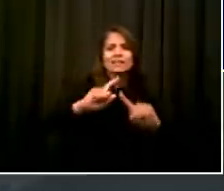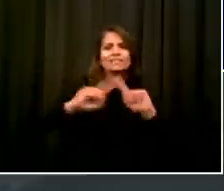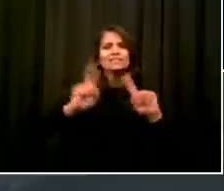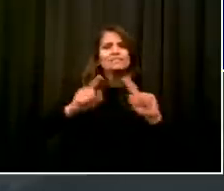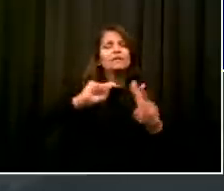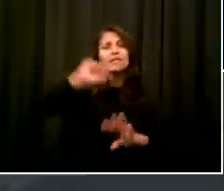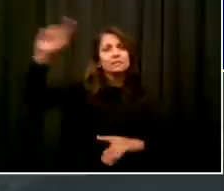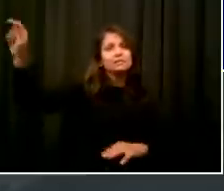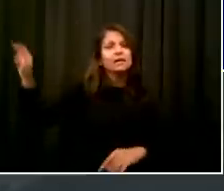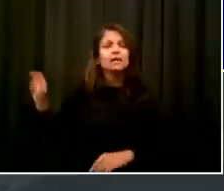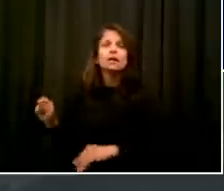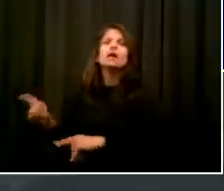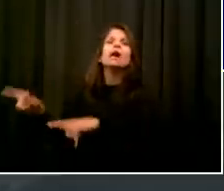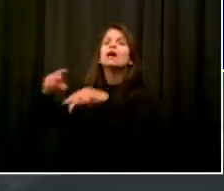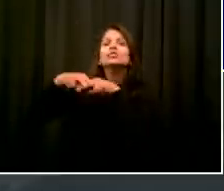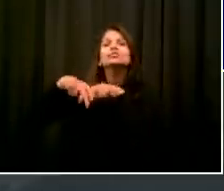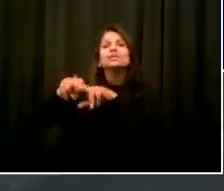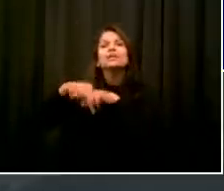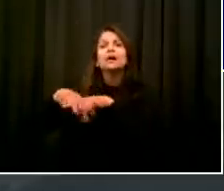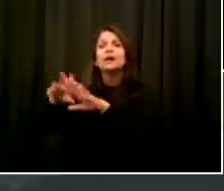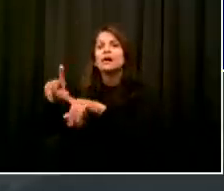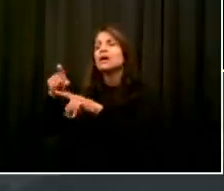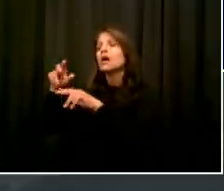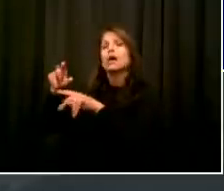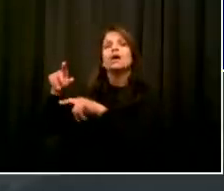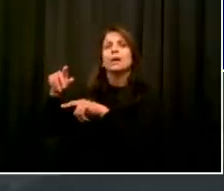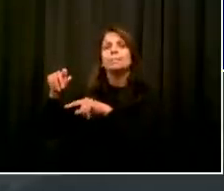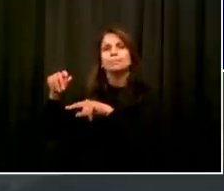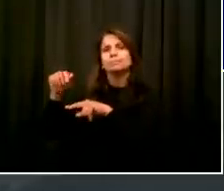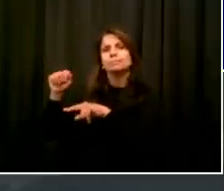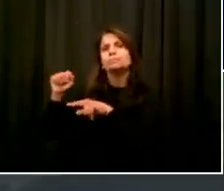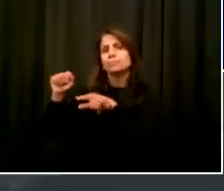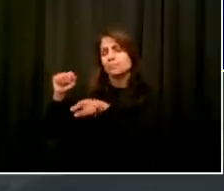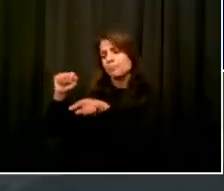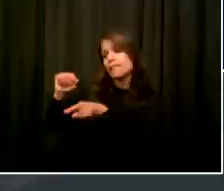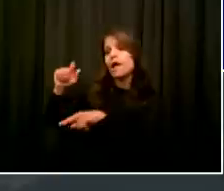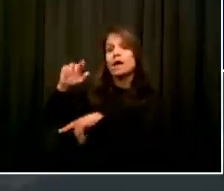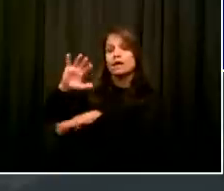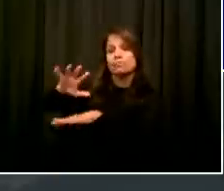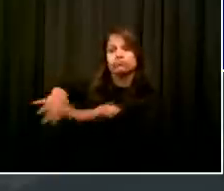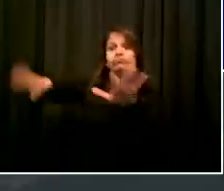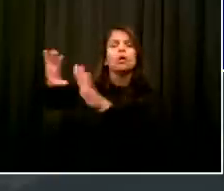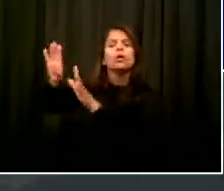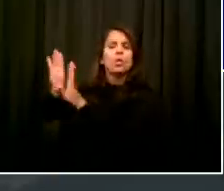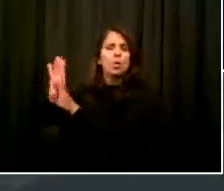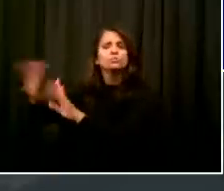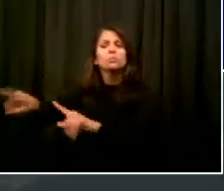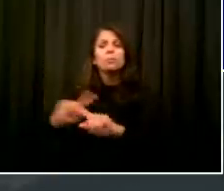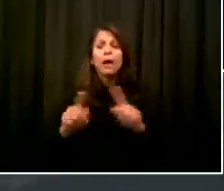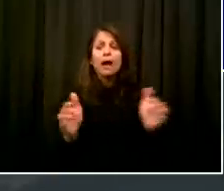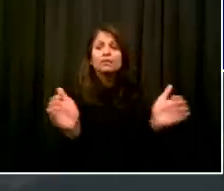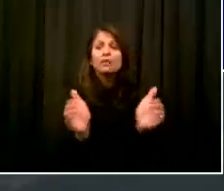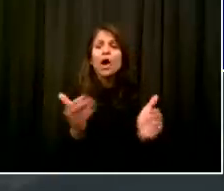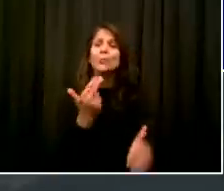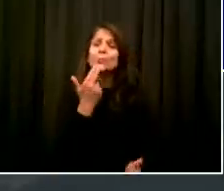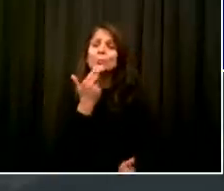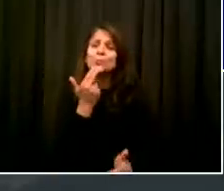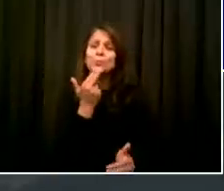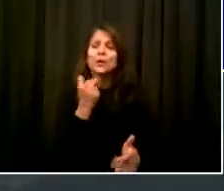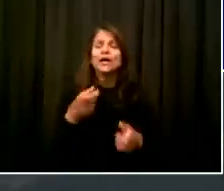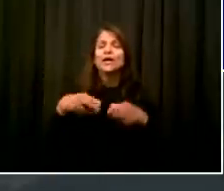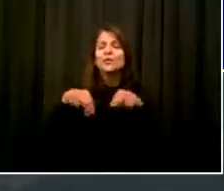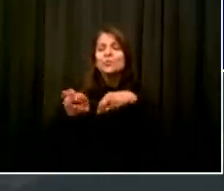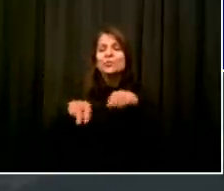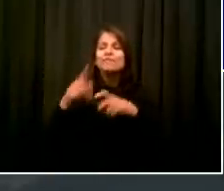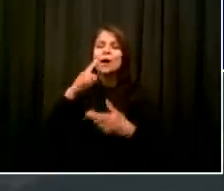playgrounds for younger kids and then hopefully sometime soon we can go even farther in terms of our parks and all of the athletic